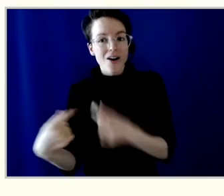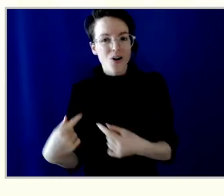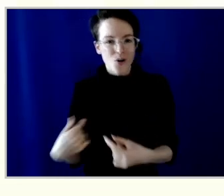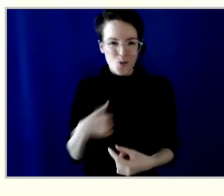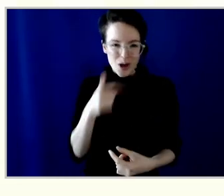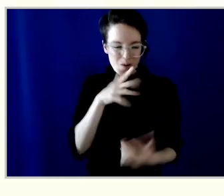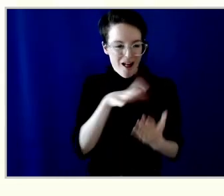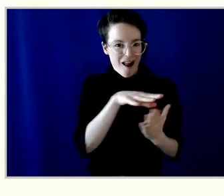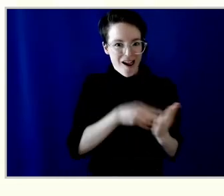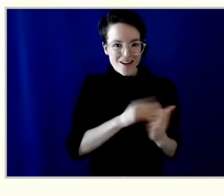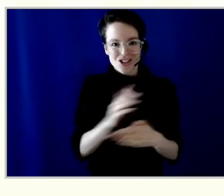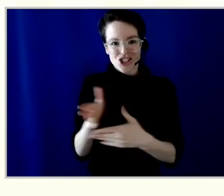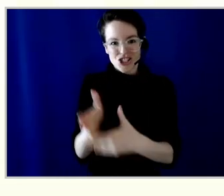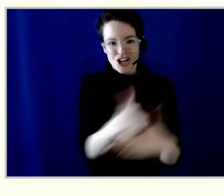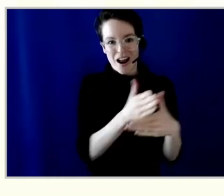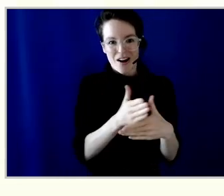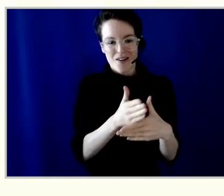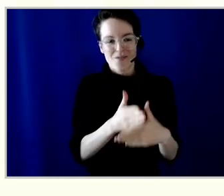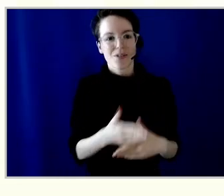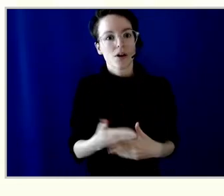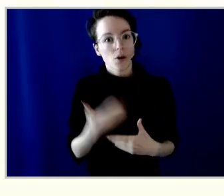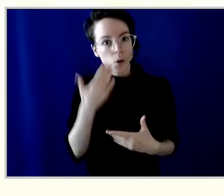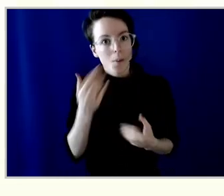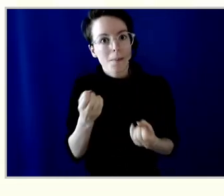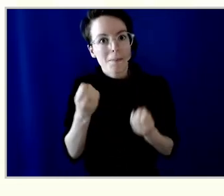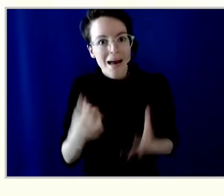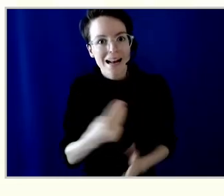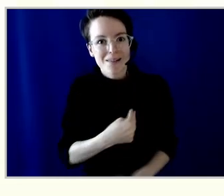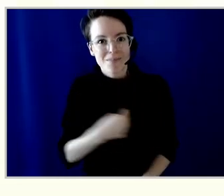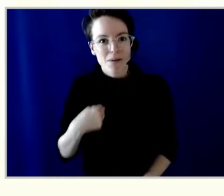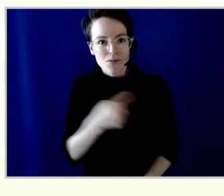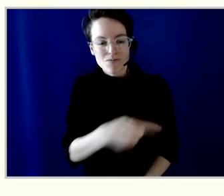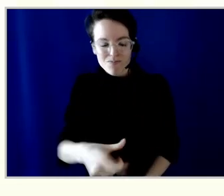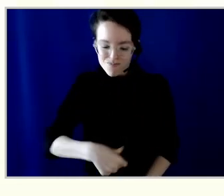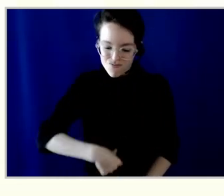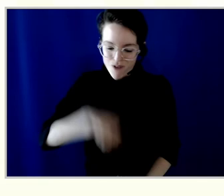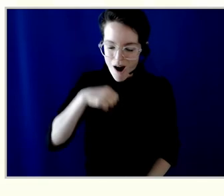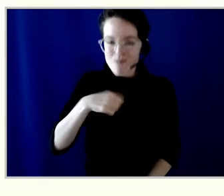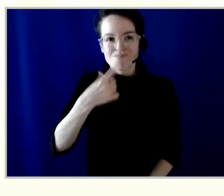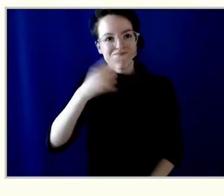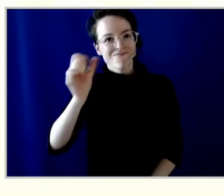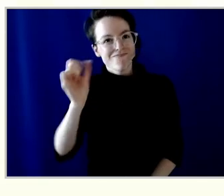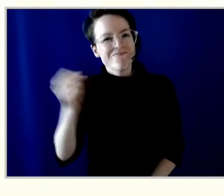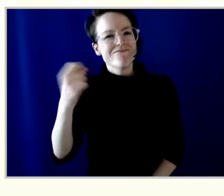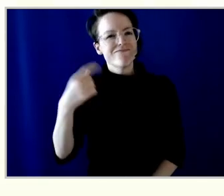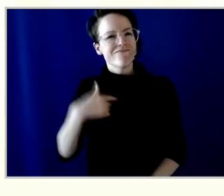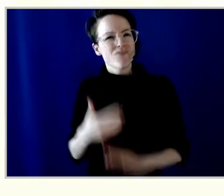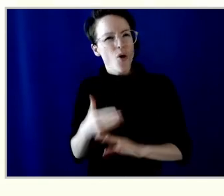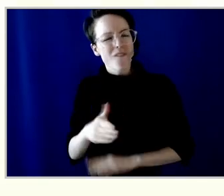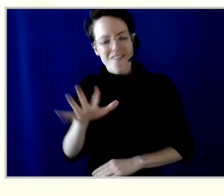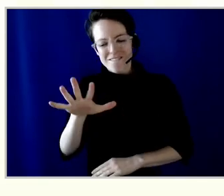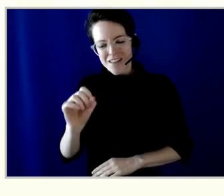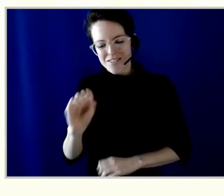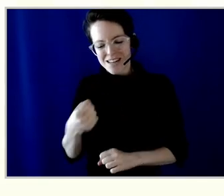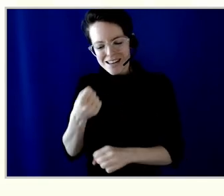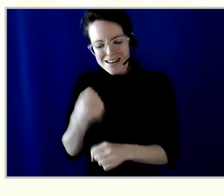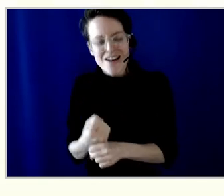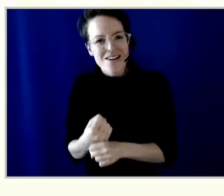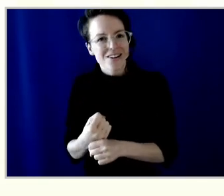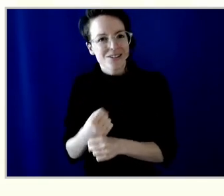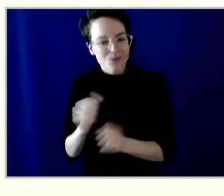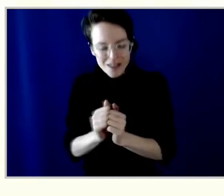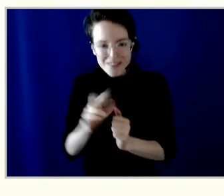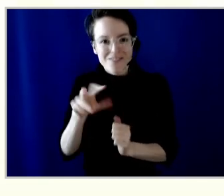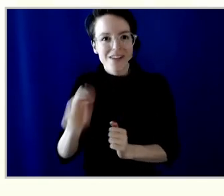we've got many members who can proudly attest to half a century with Vancity, and we do want to acknowledge their continued support.